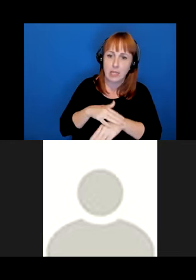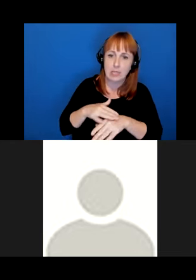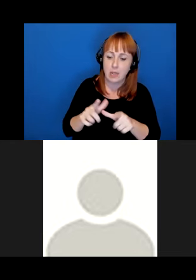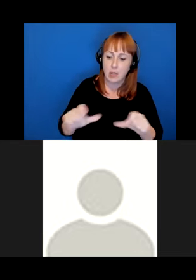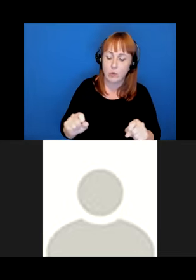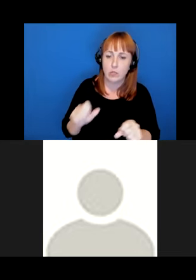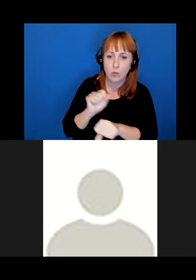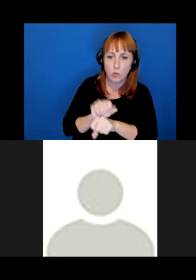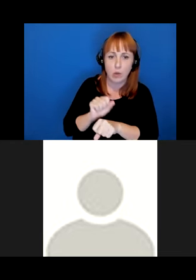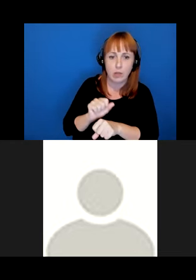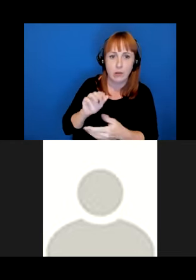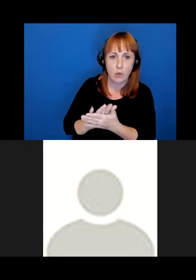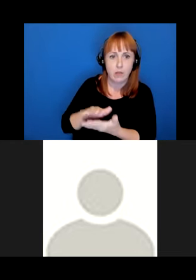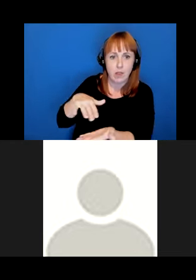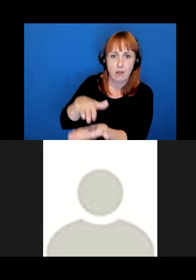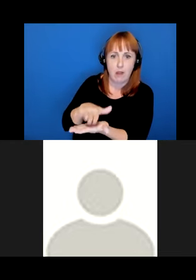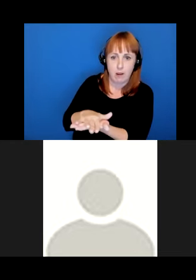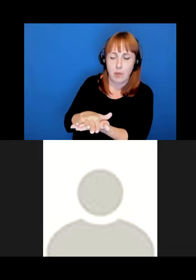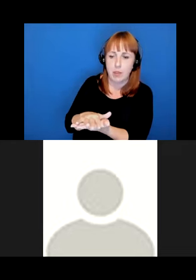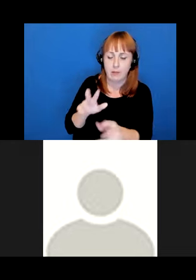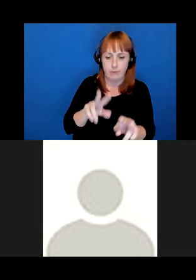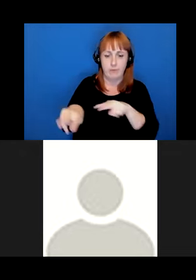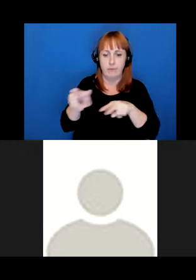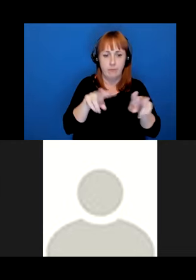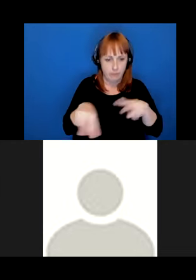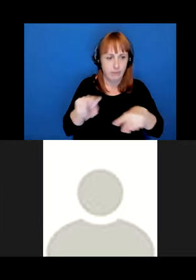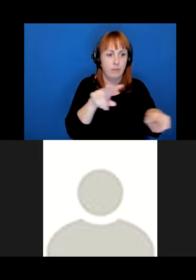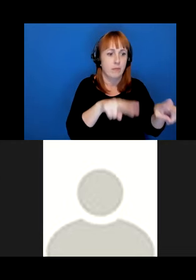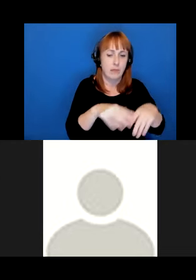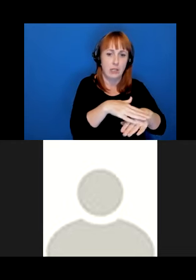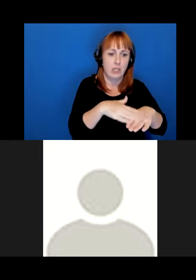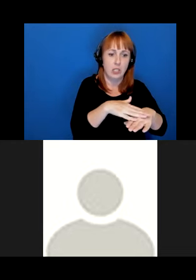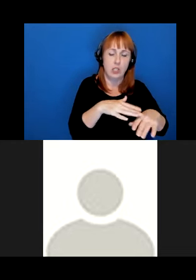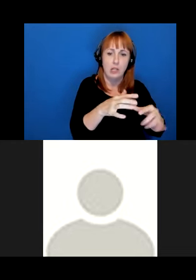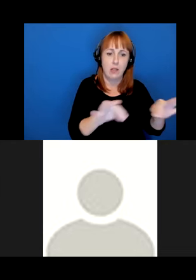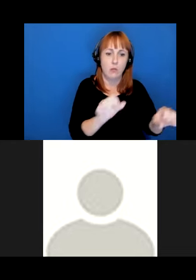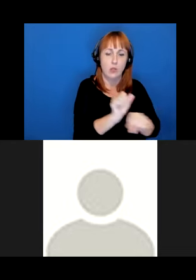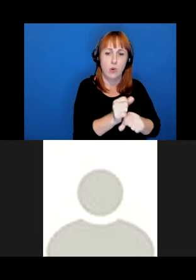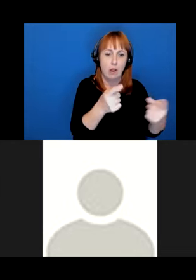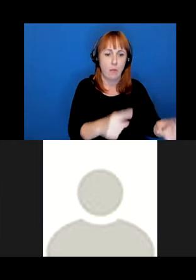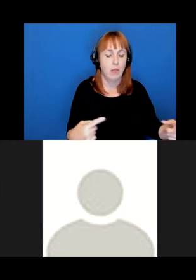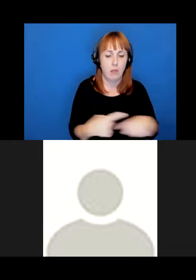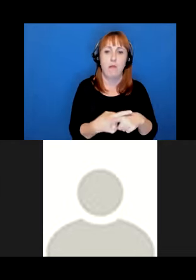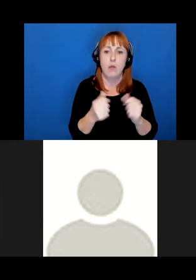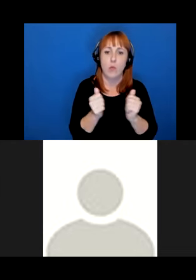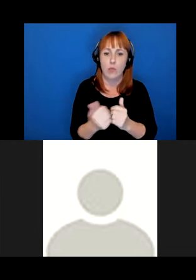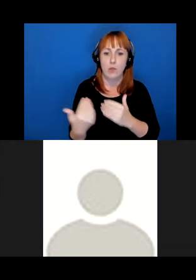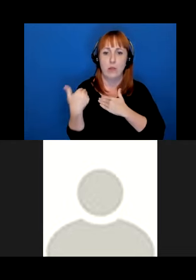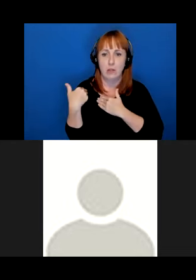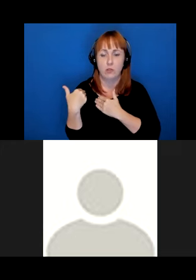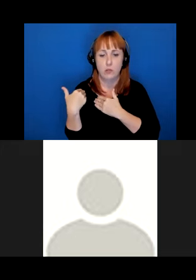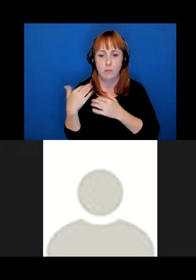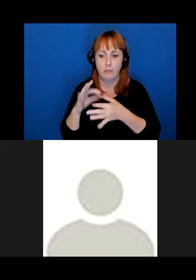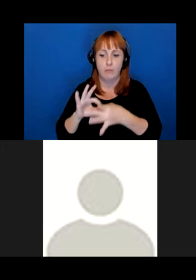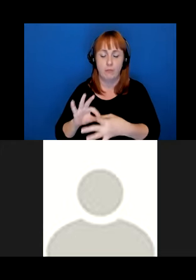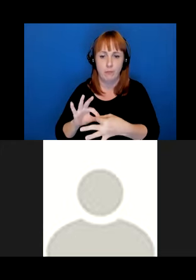academy. I've observed many cases where indigenous language work occurs in ways that are misaligned with relational accountability, even